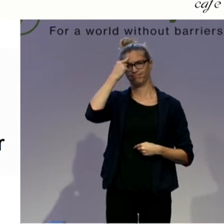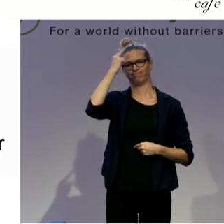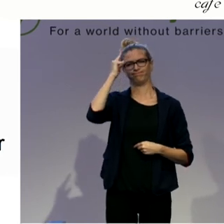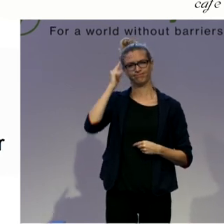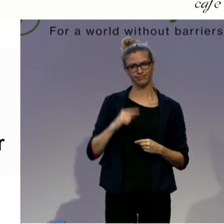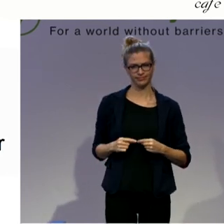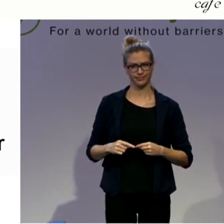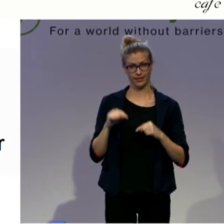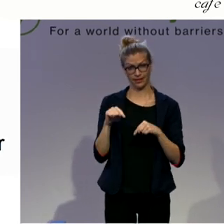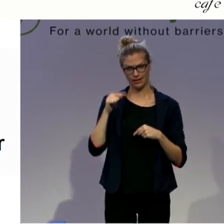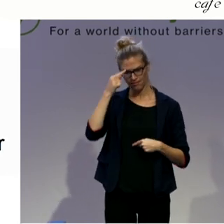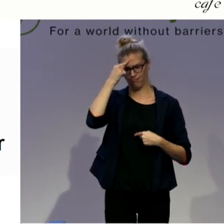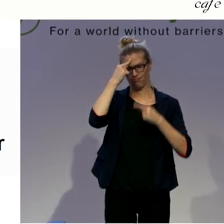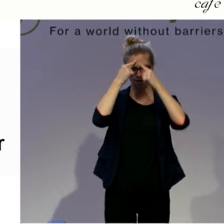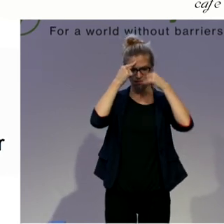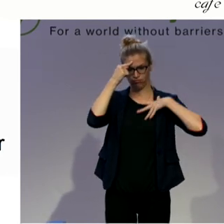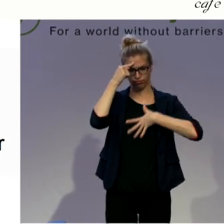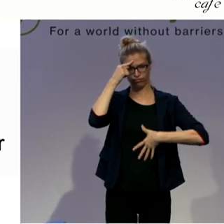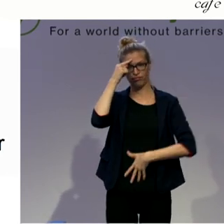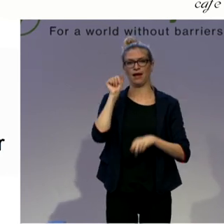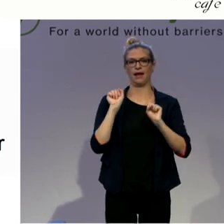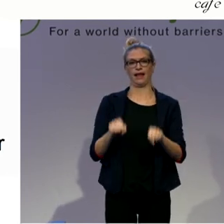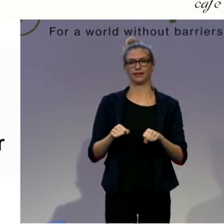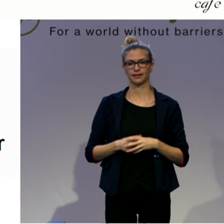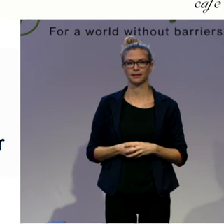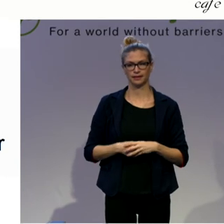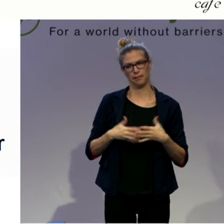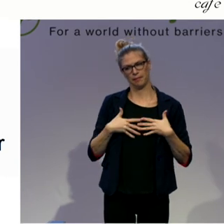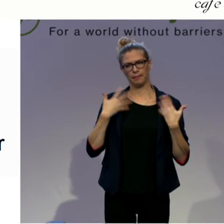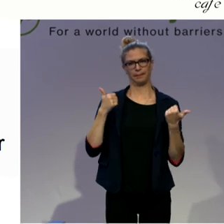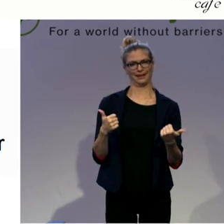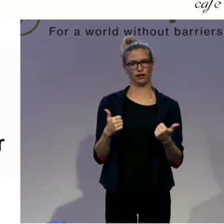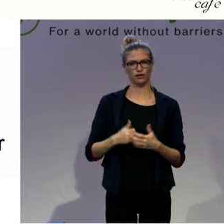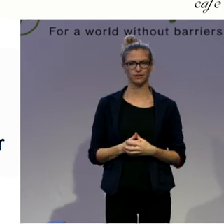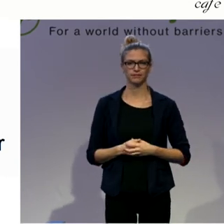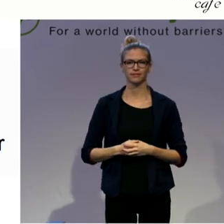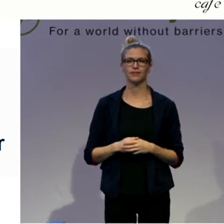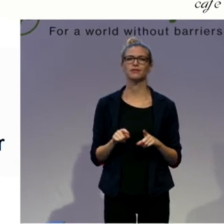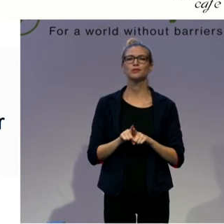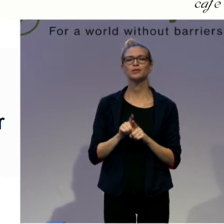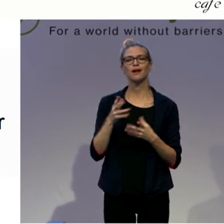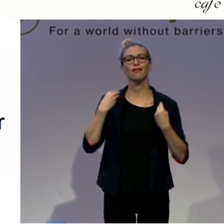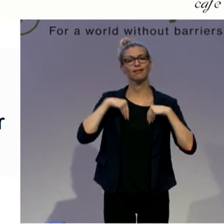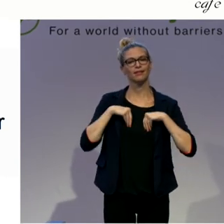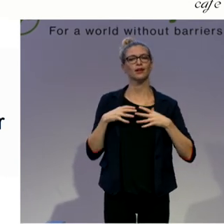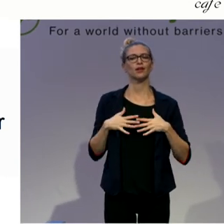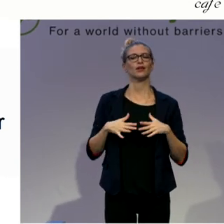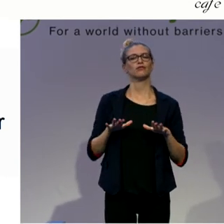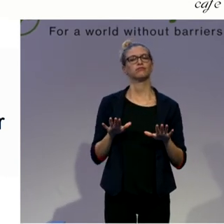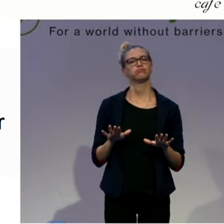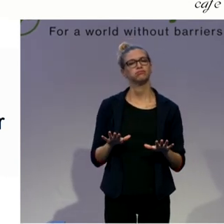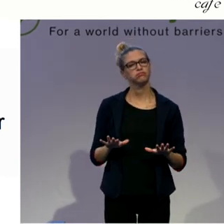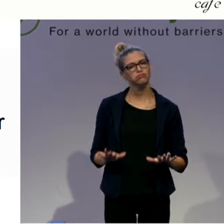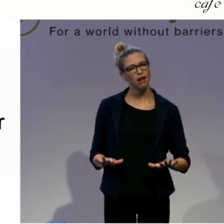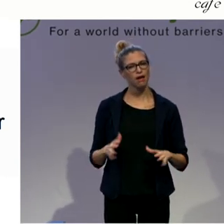efficient movement and graceful movement. It is done on the floor on the mat or it is